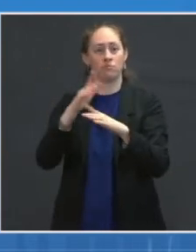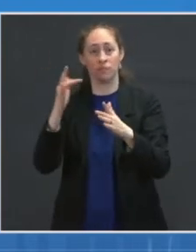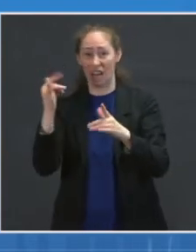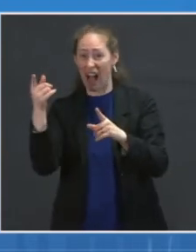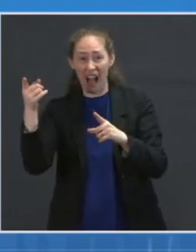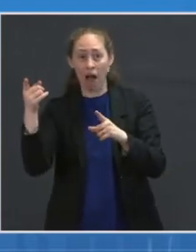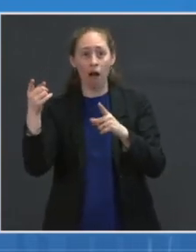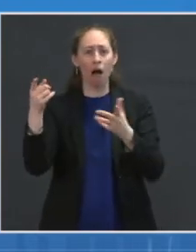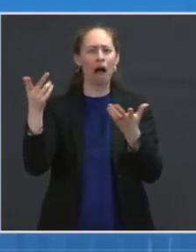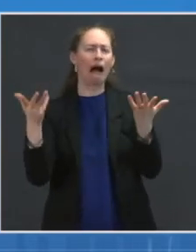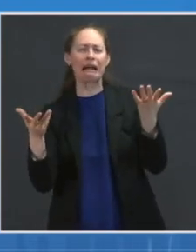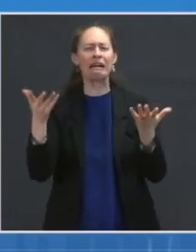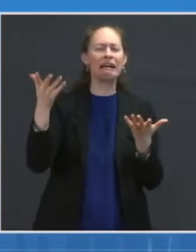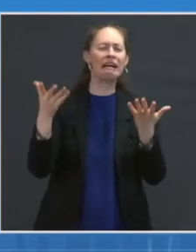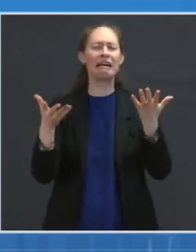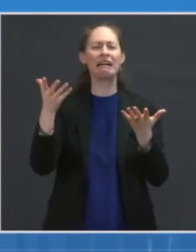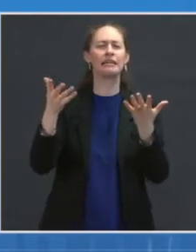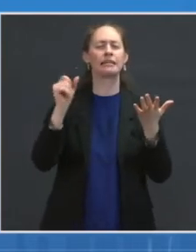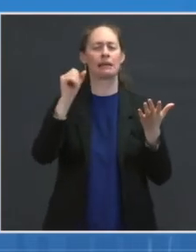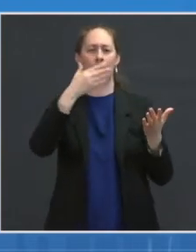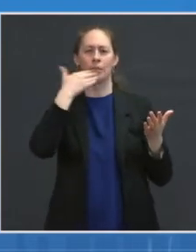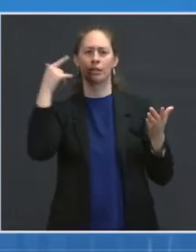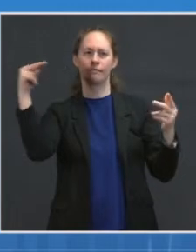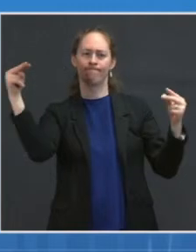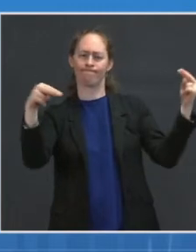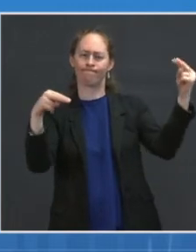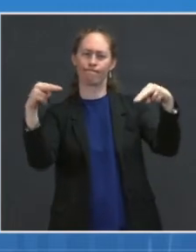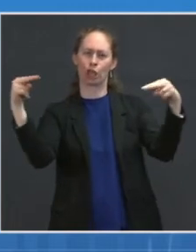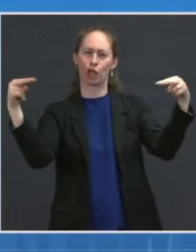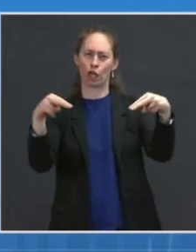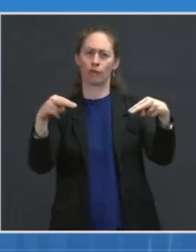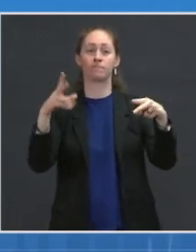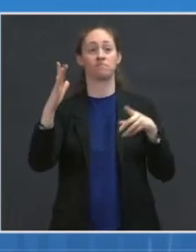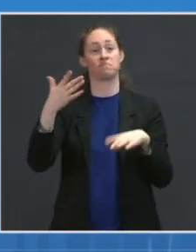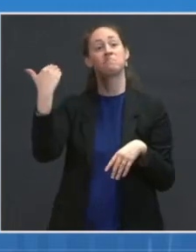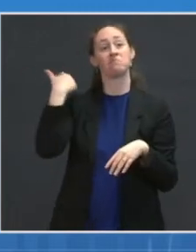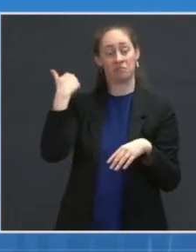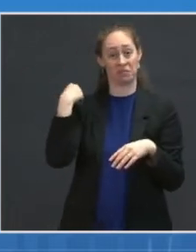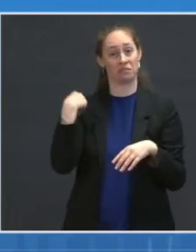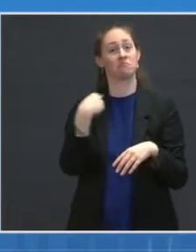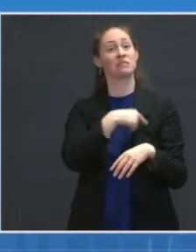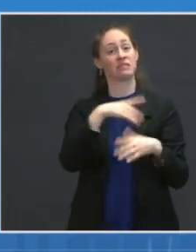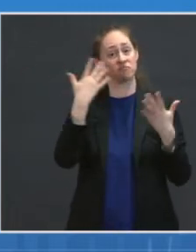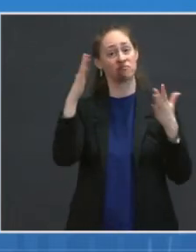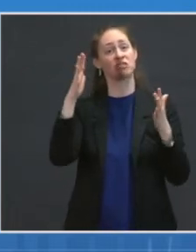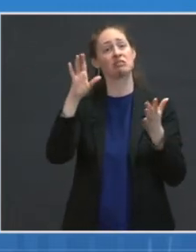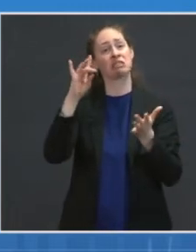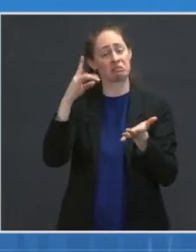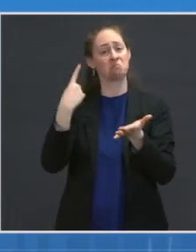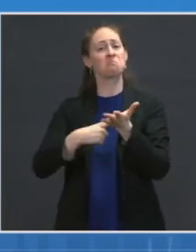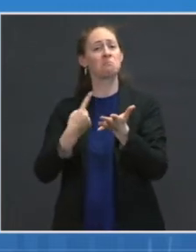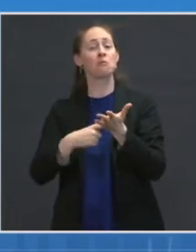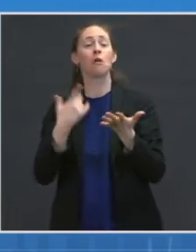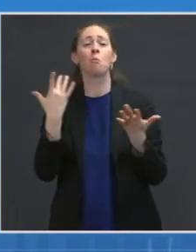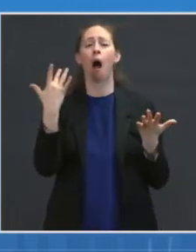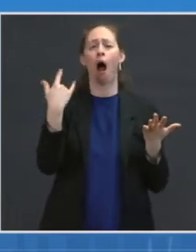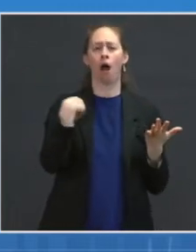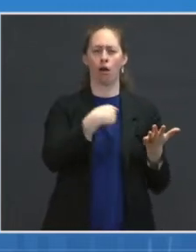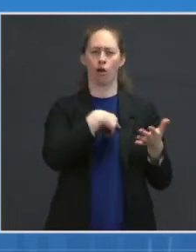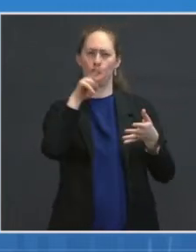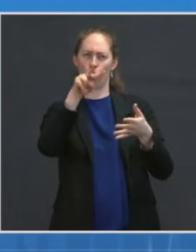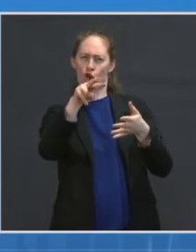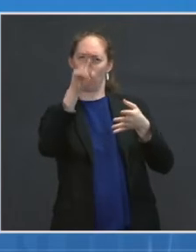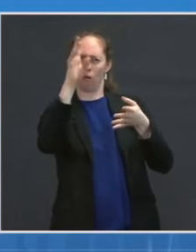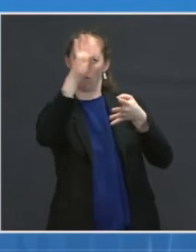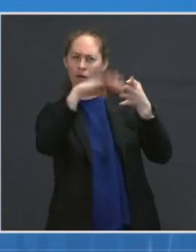discussed on one of these press briefings before that the reason why you look clinically and see that